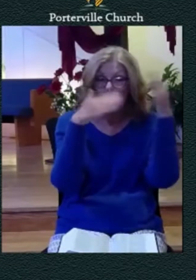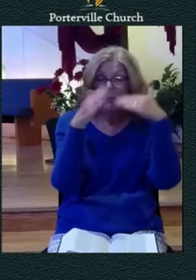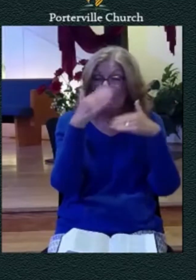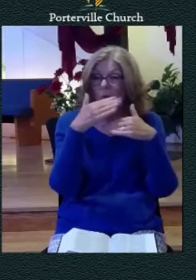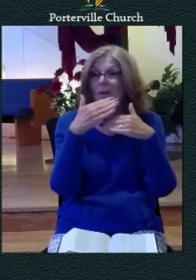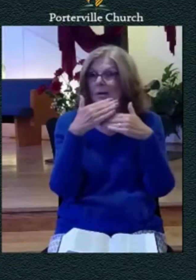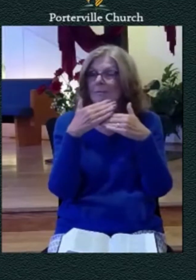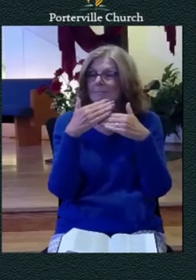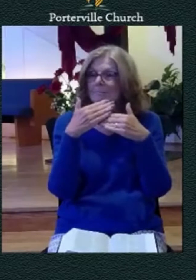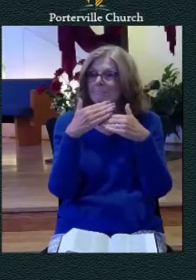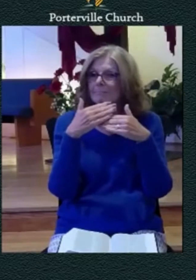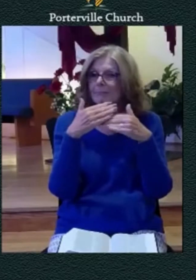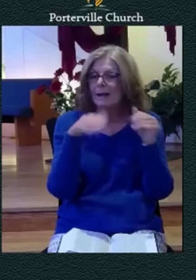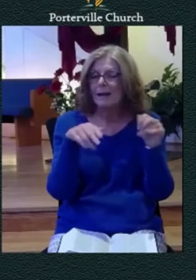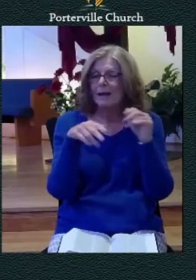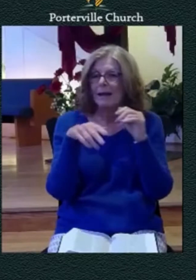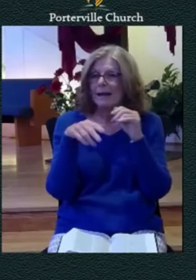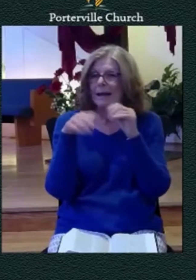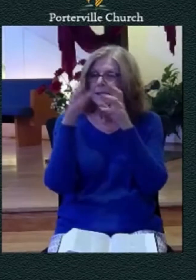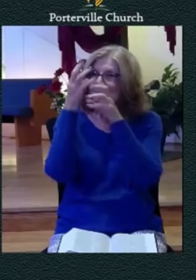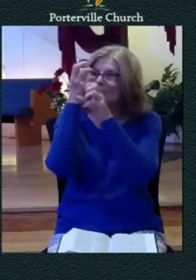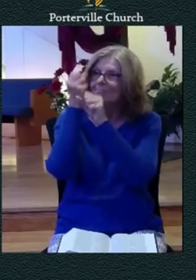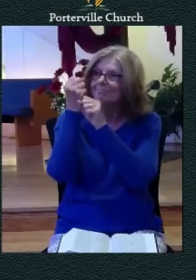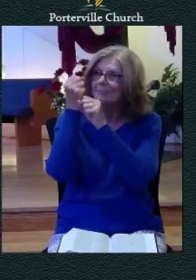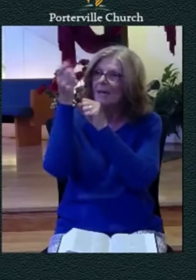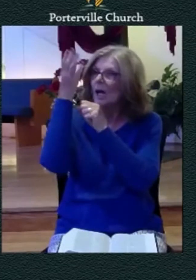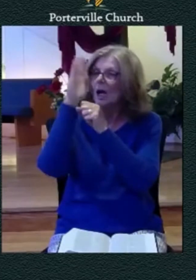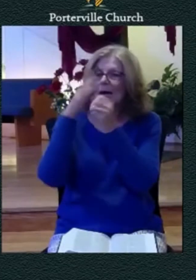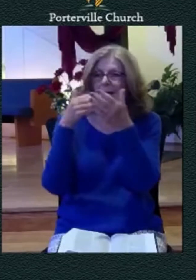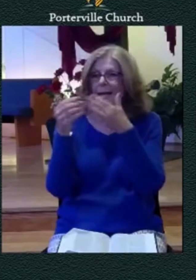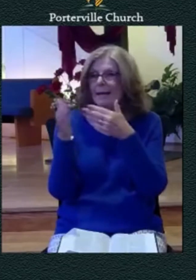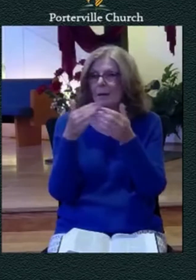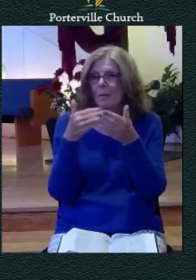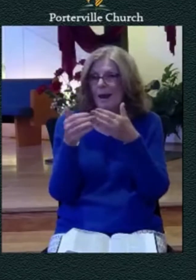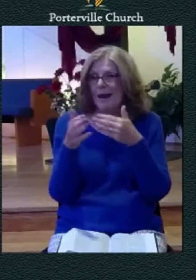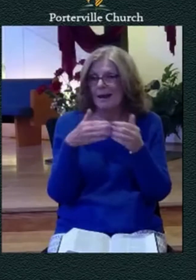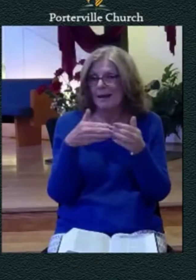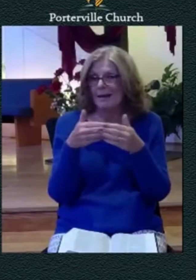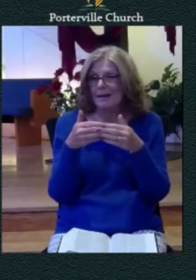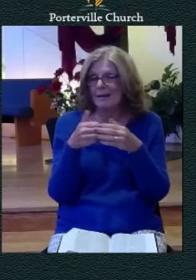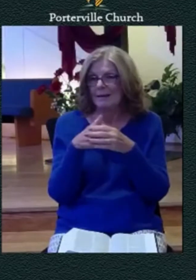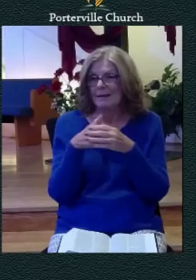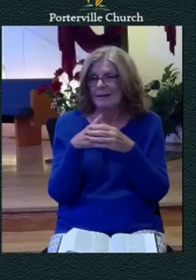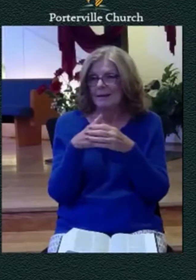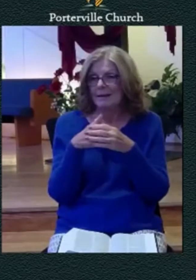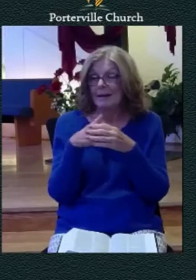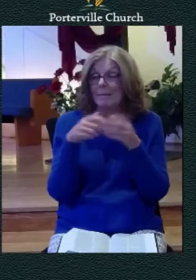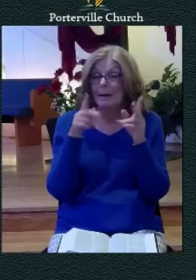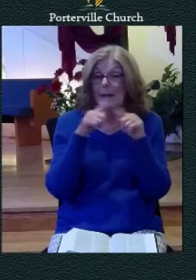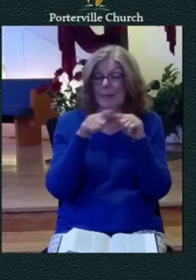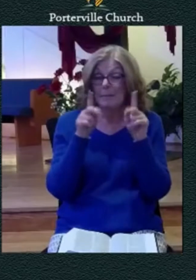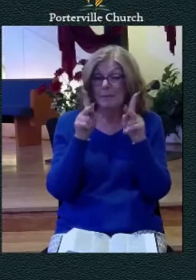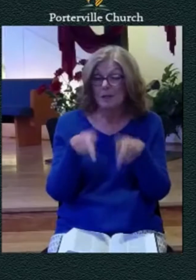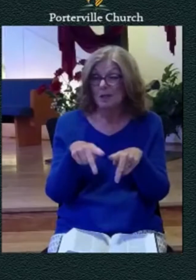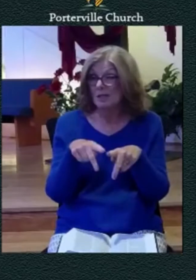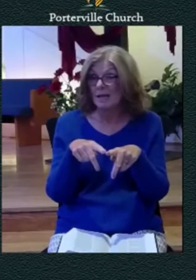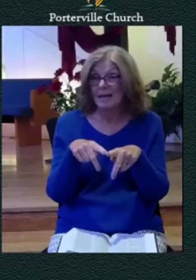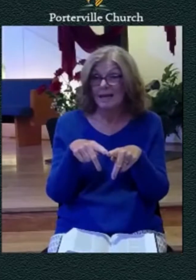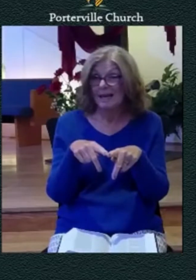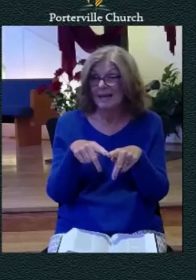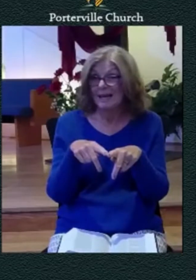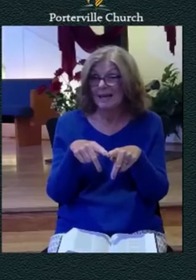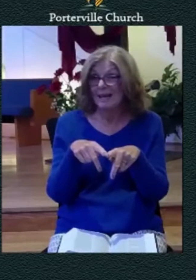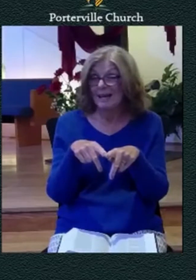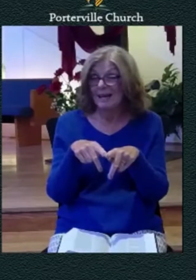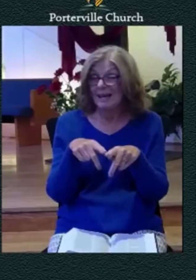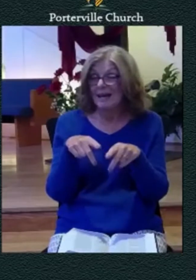that the one who puts his trust in god will never know shame of face